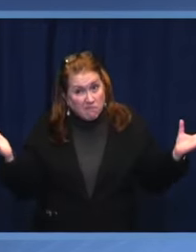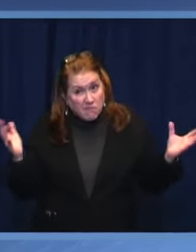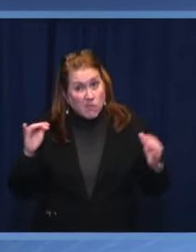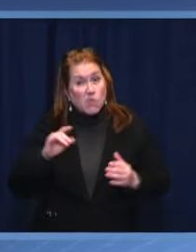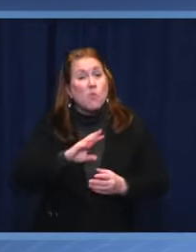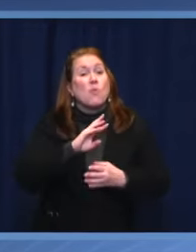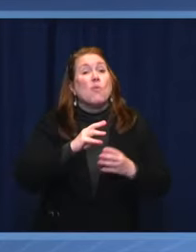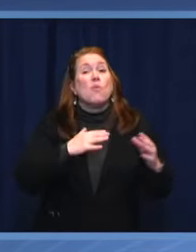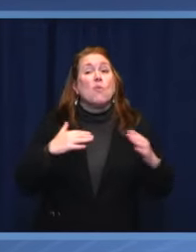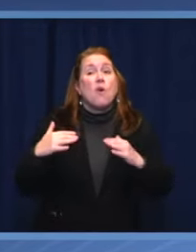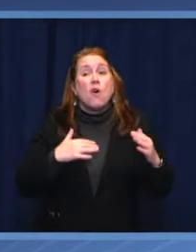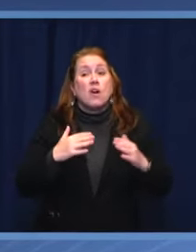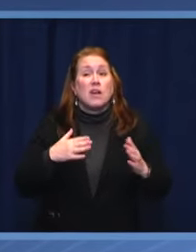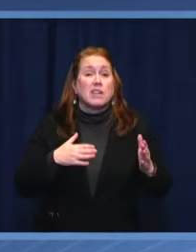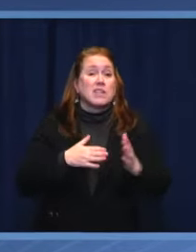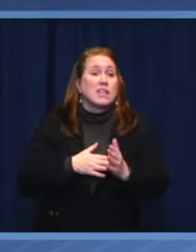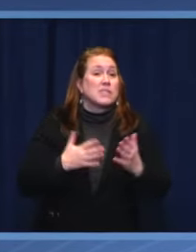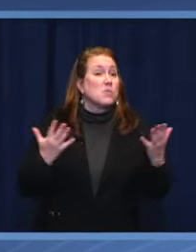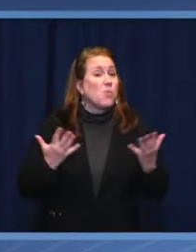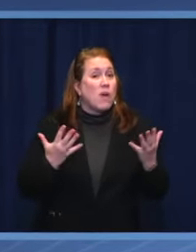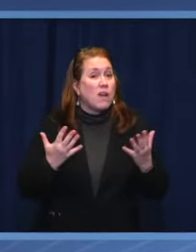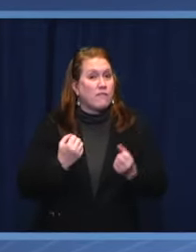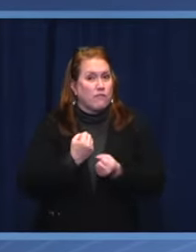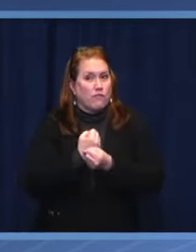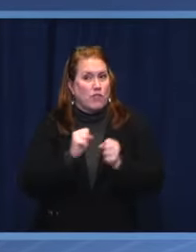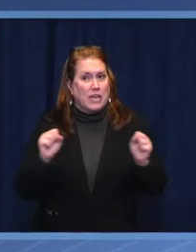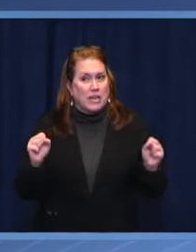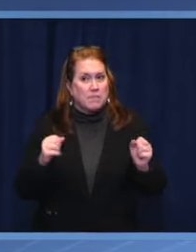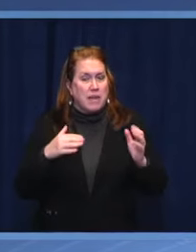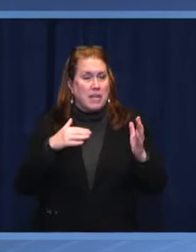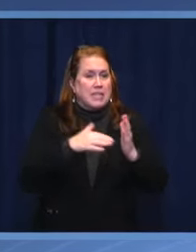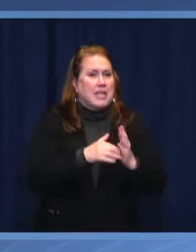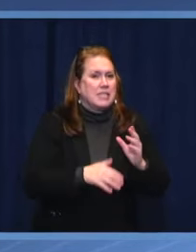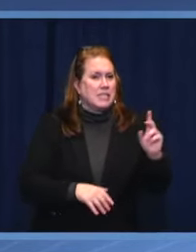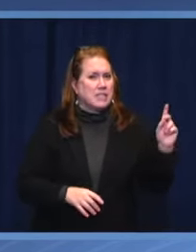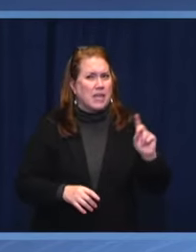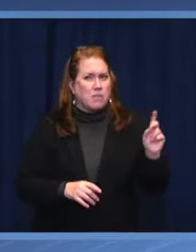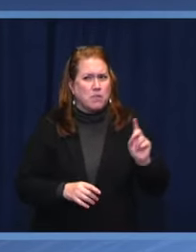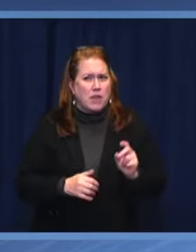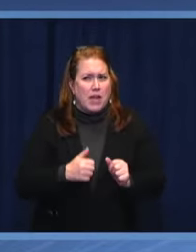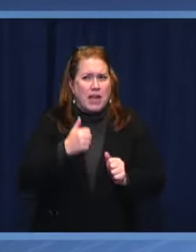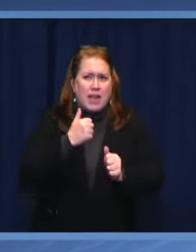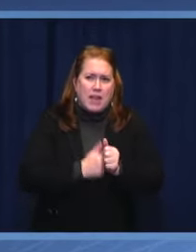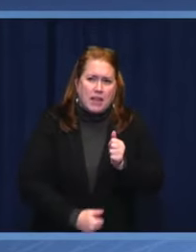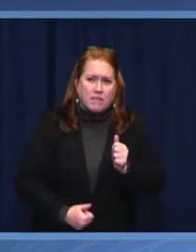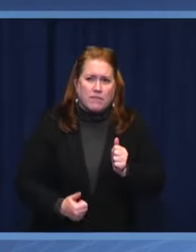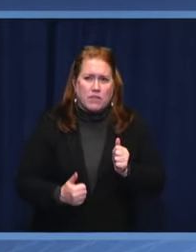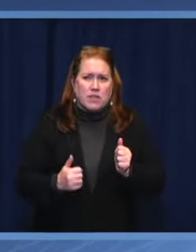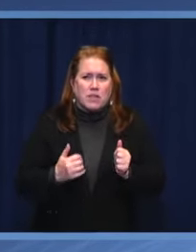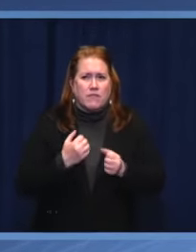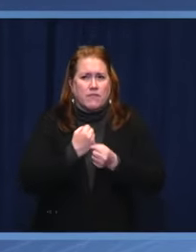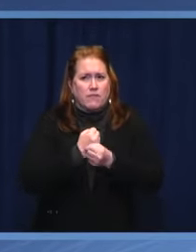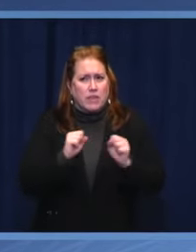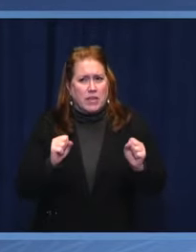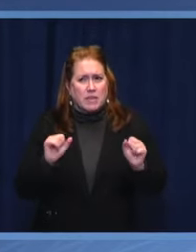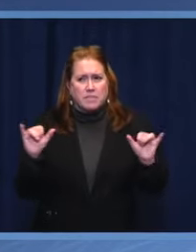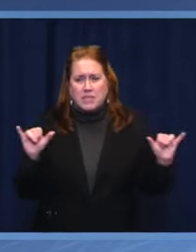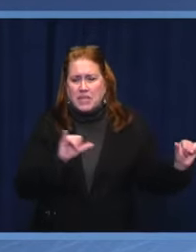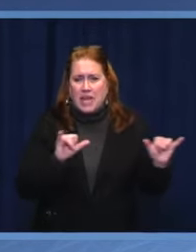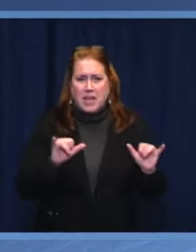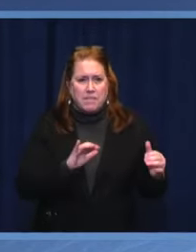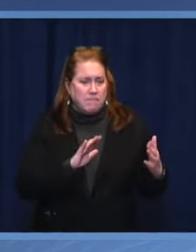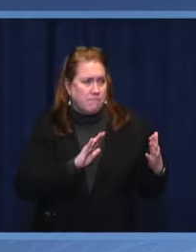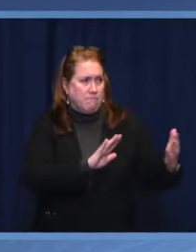against freedom and democracy. Every foe of freedom acts in the same way. I